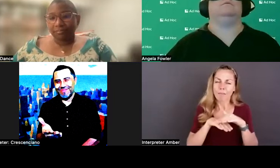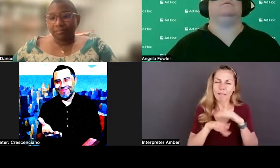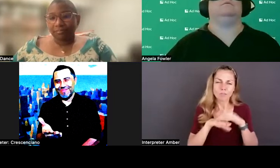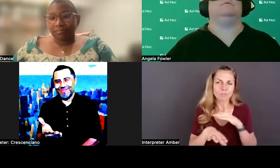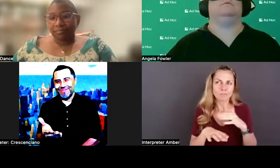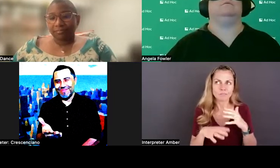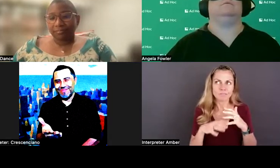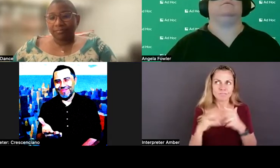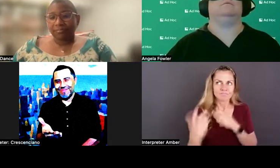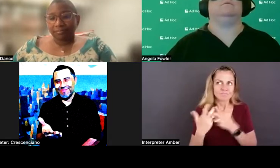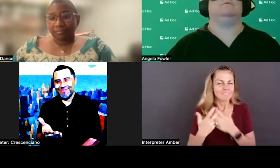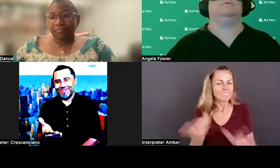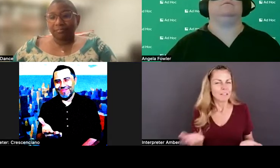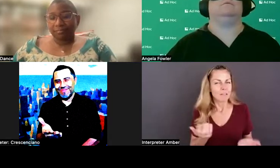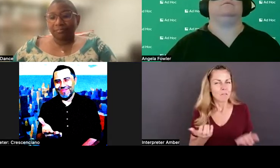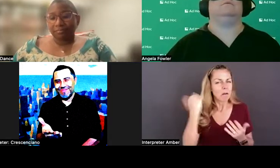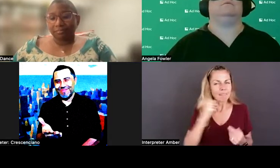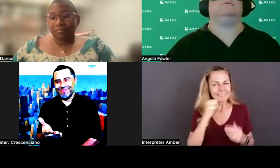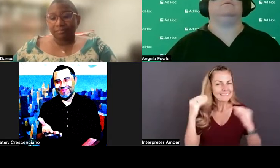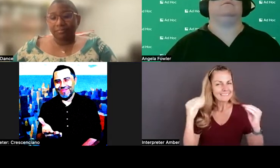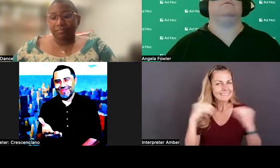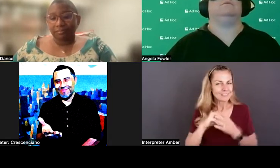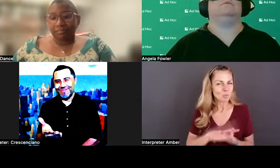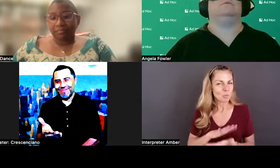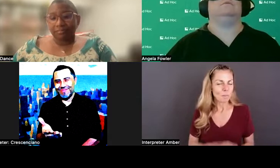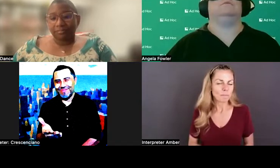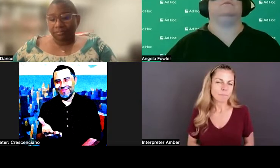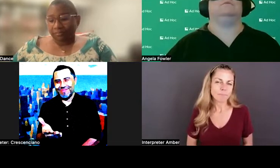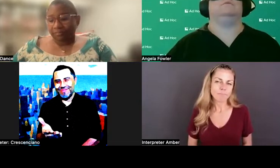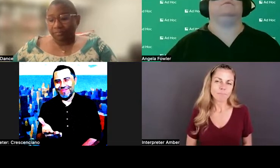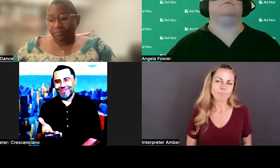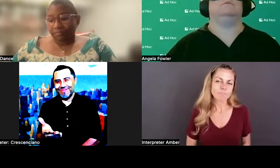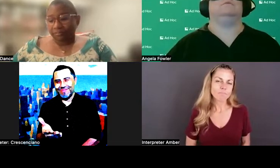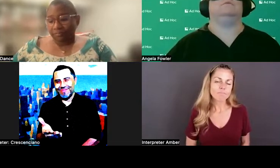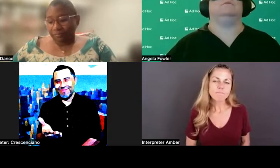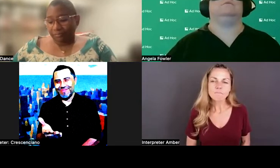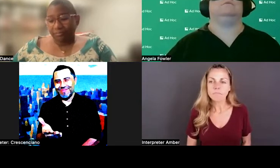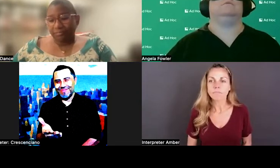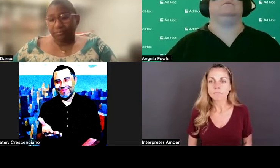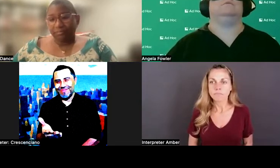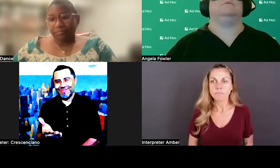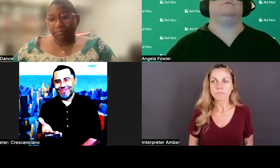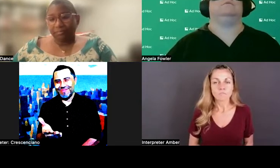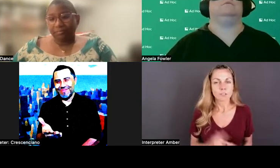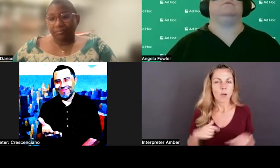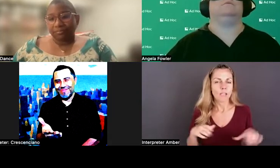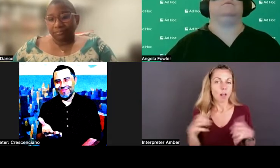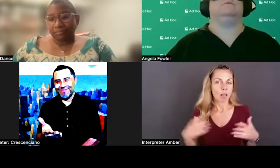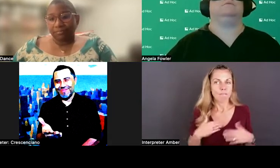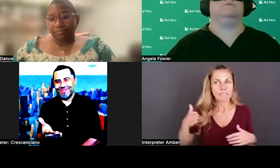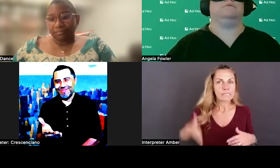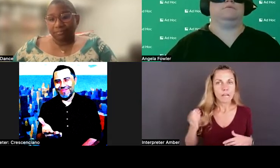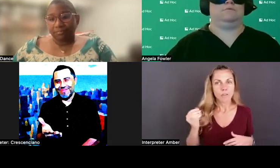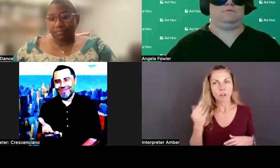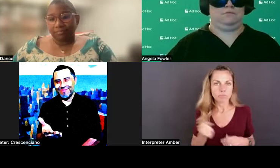teach this kind of thing in school. Um, and so I was doing a lot of side hustles. I did video editing.